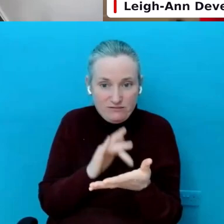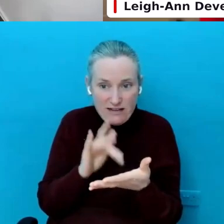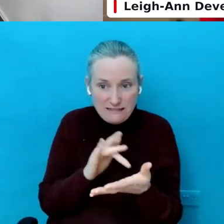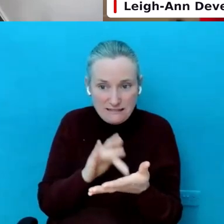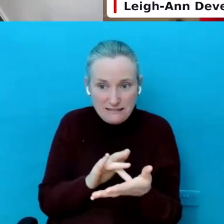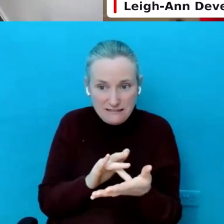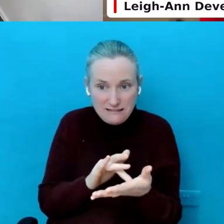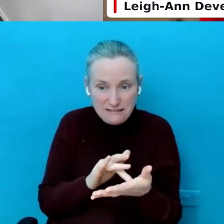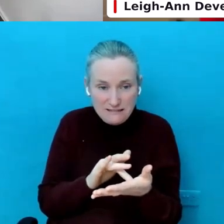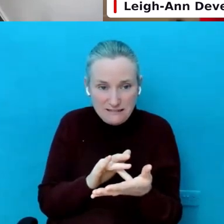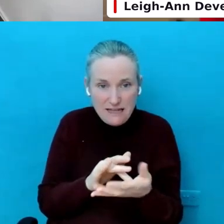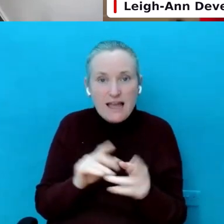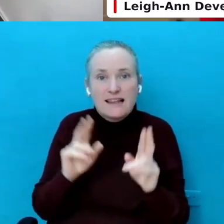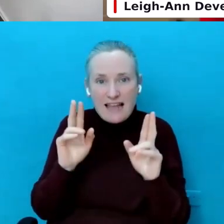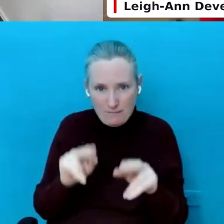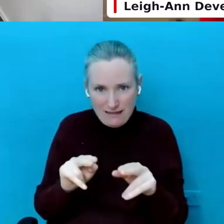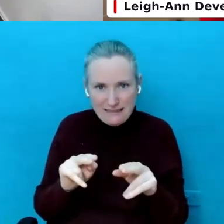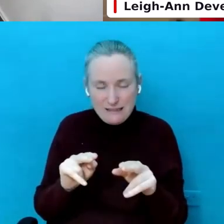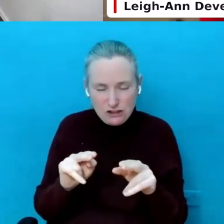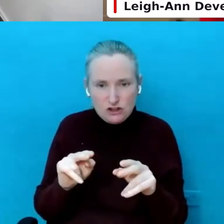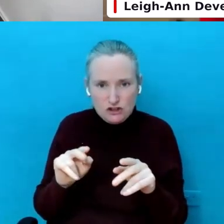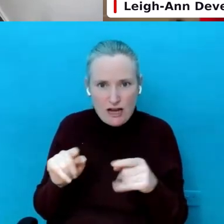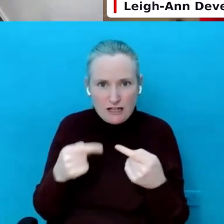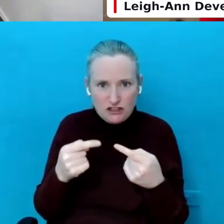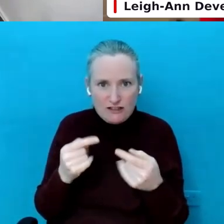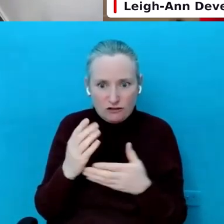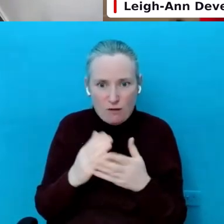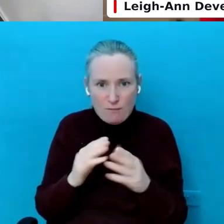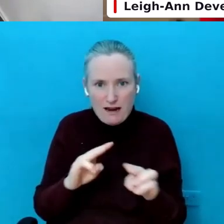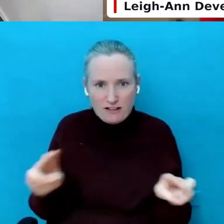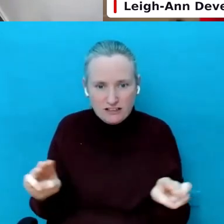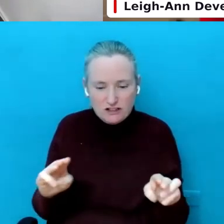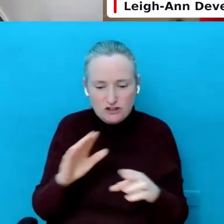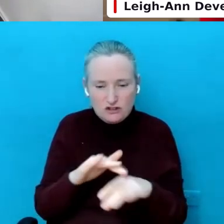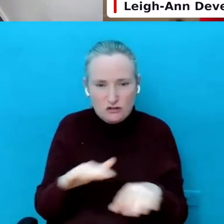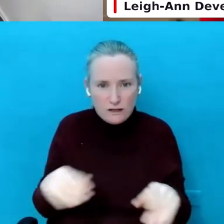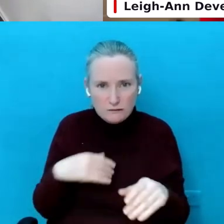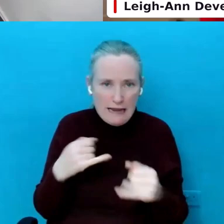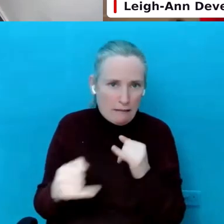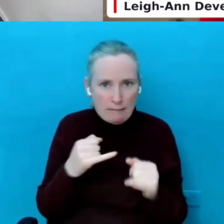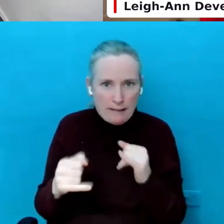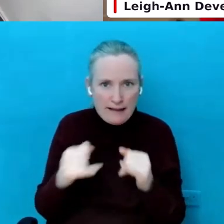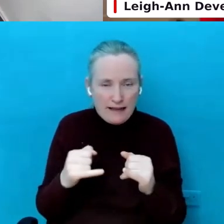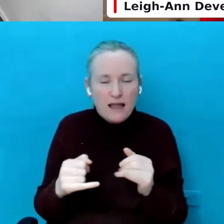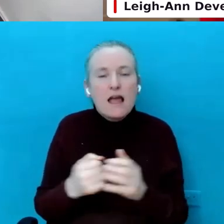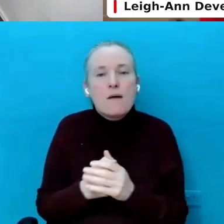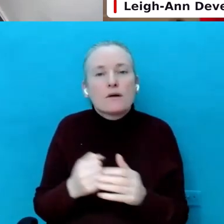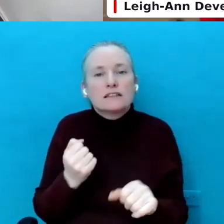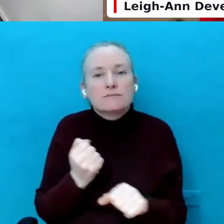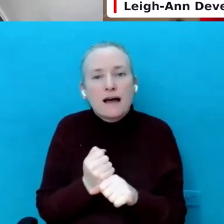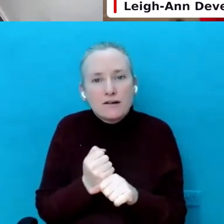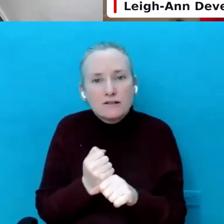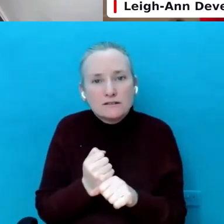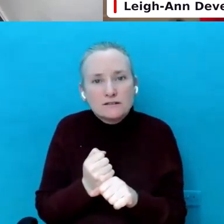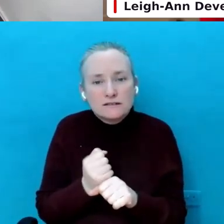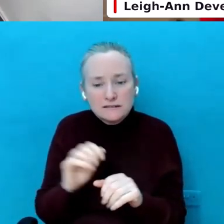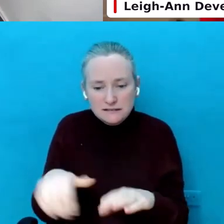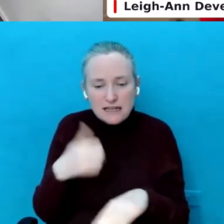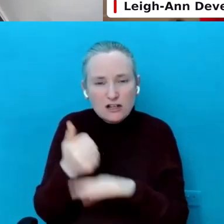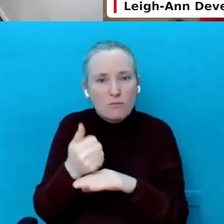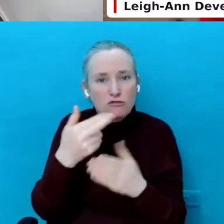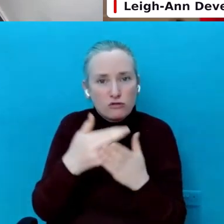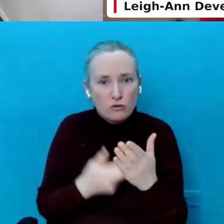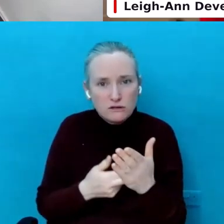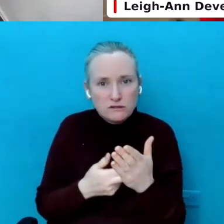That can be a challenge for some parents. Kids just want to play all the time. But it's about having those rules and sticking